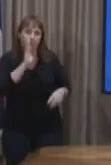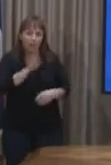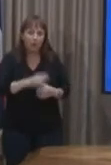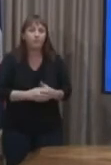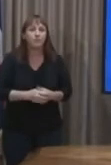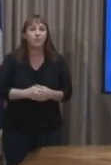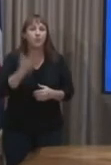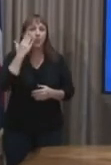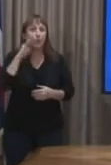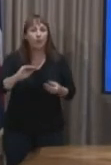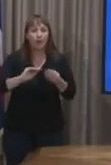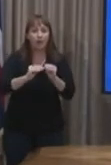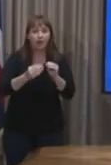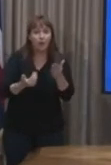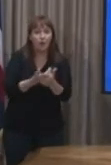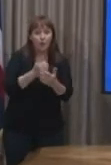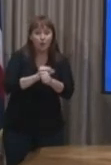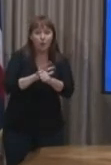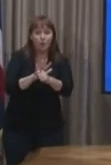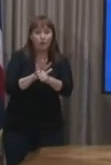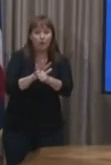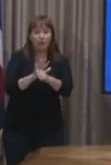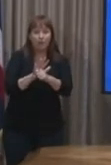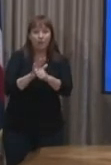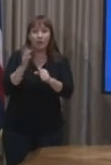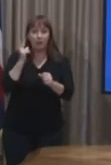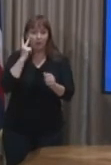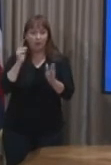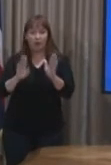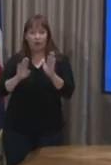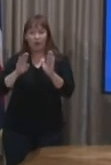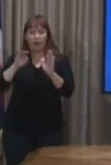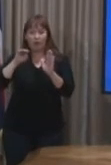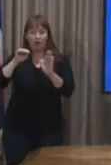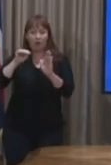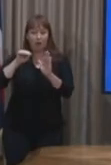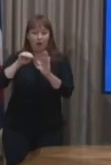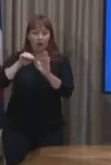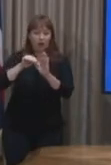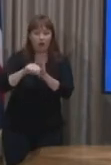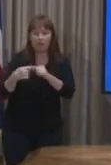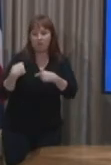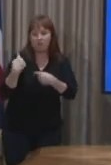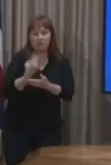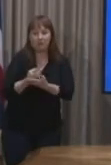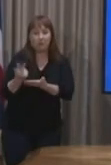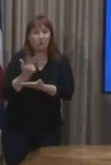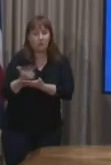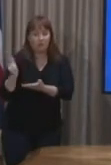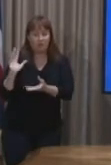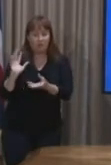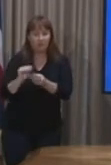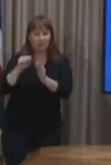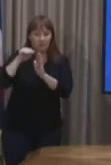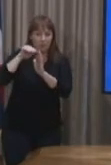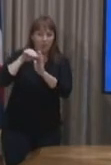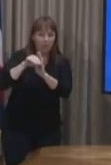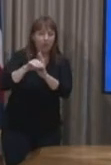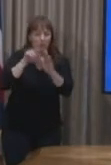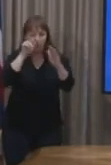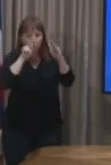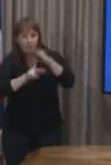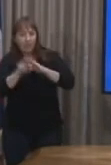the number of new cases has been trending down over the last several weeks, and we do anticipate that it will